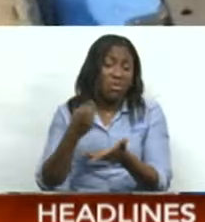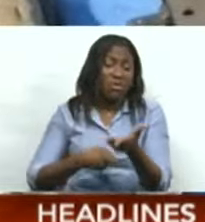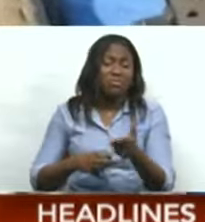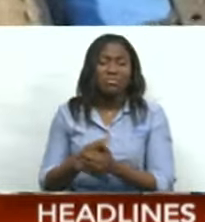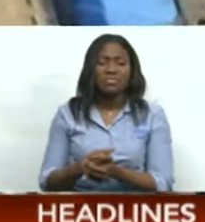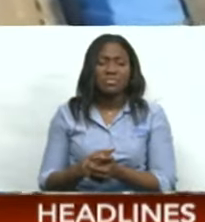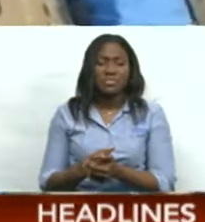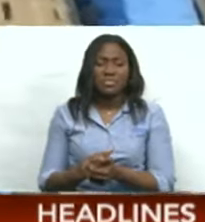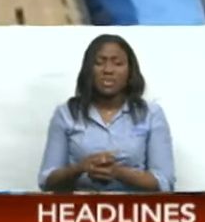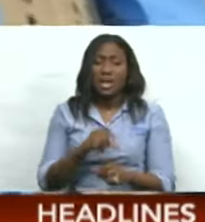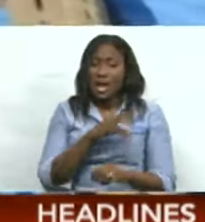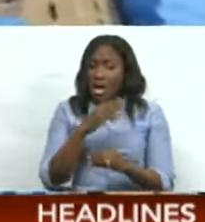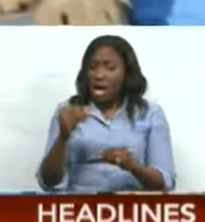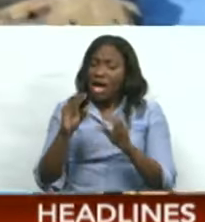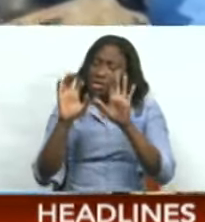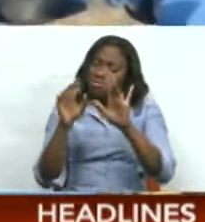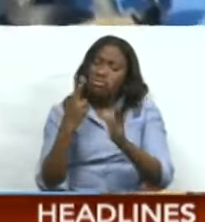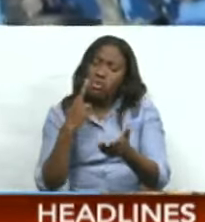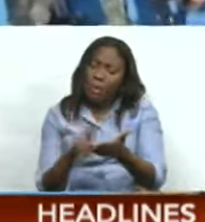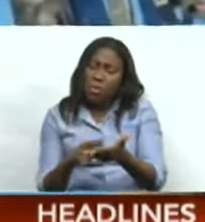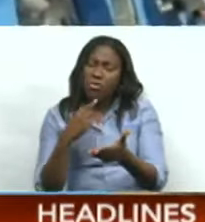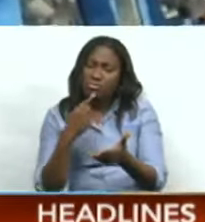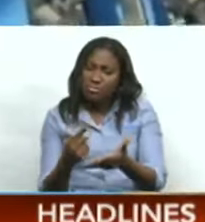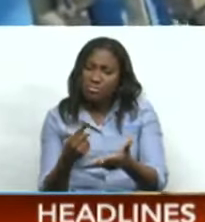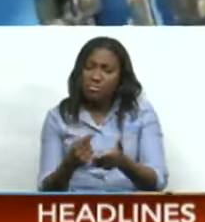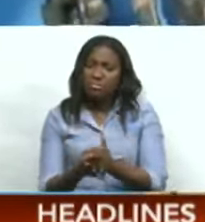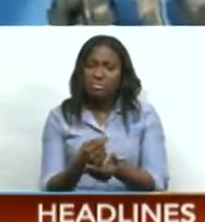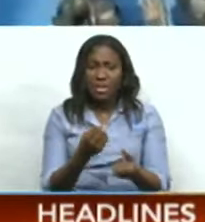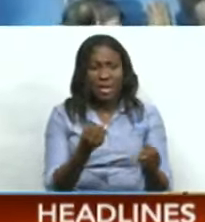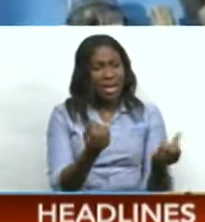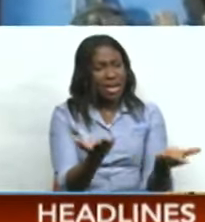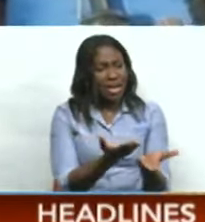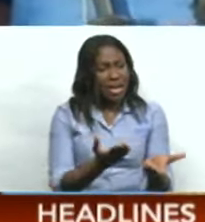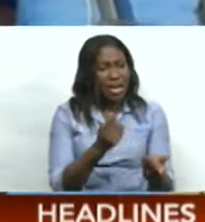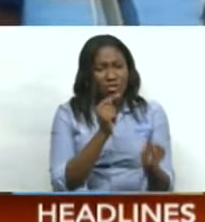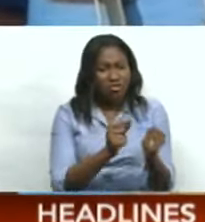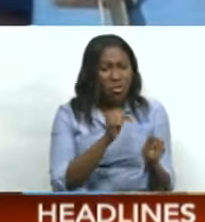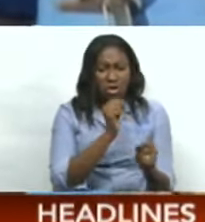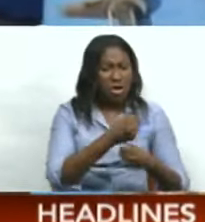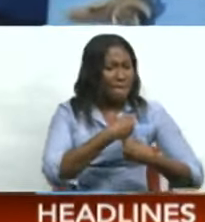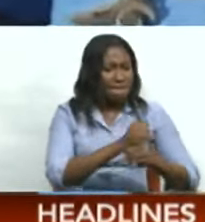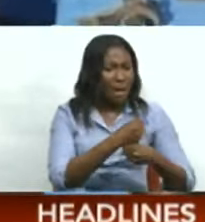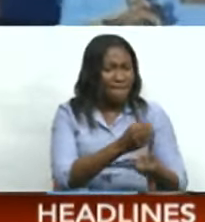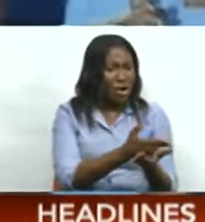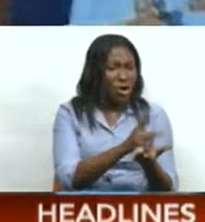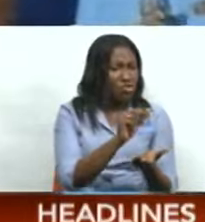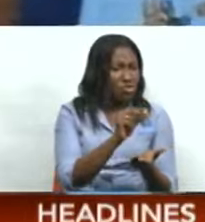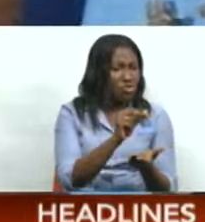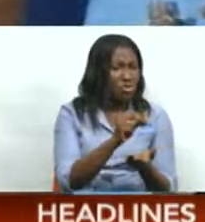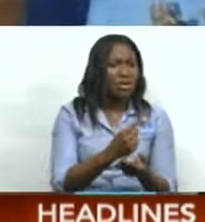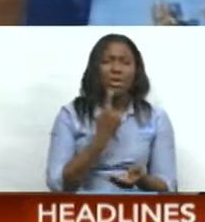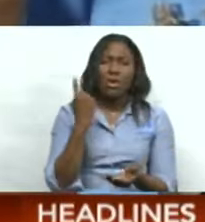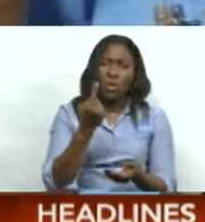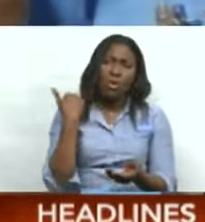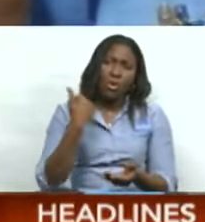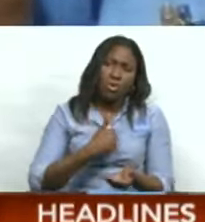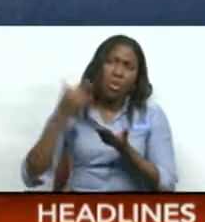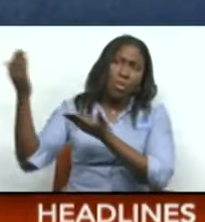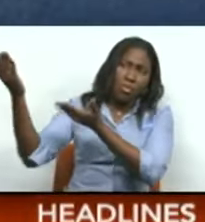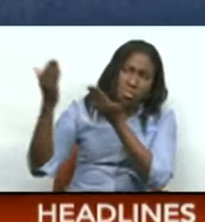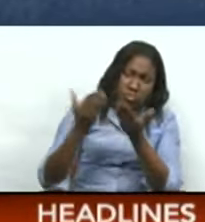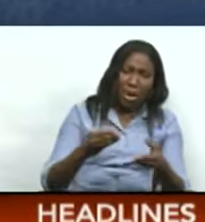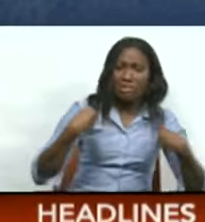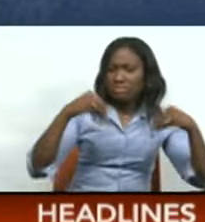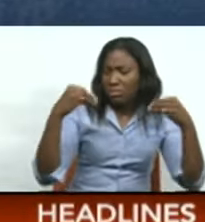The report goes on to say that given that this country is not known for manufacturing guns, their prevalence is down to its illegal importation,